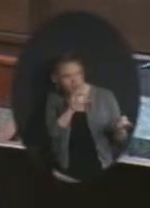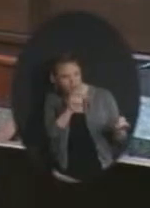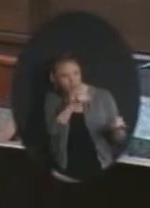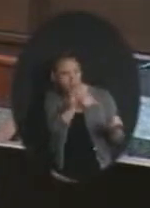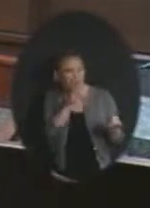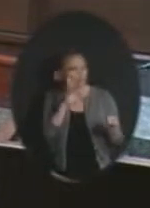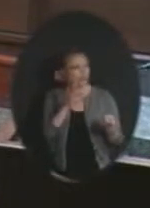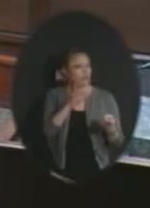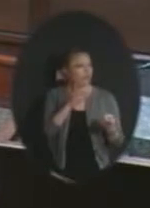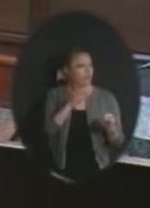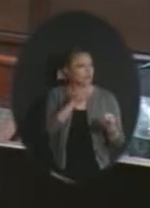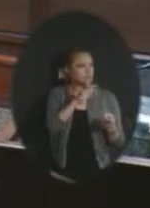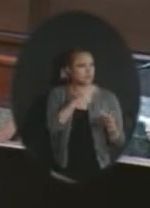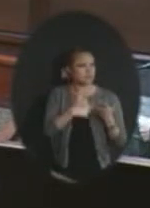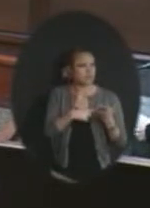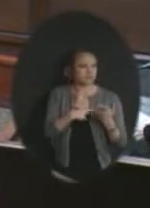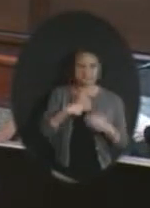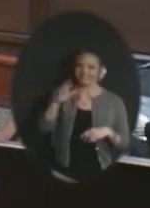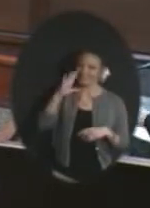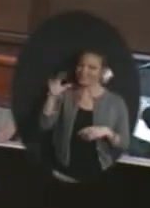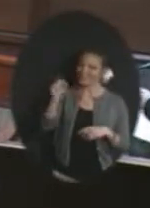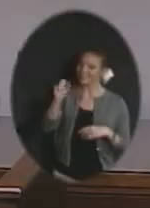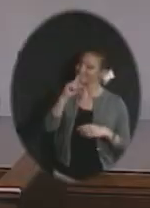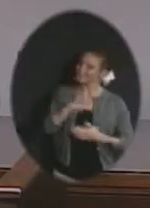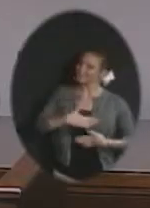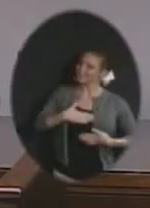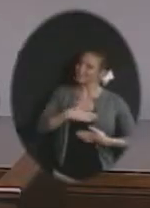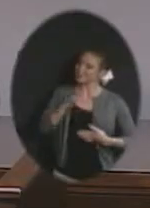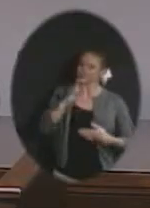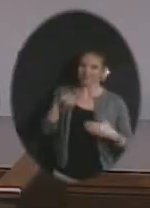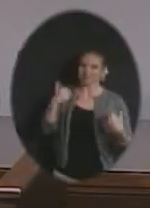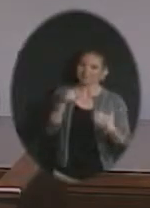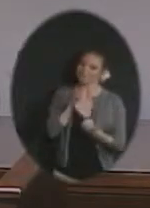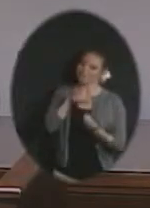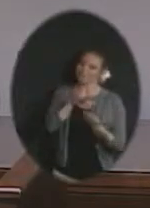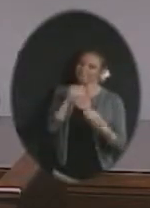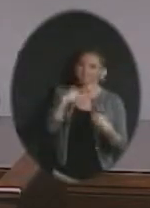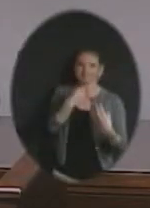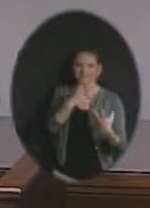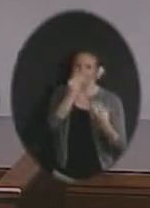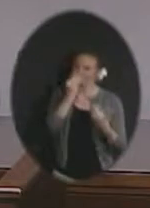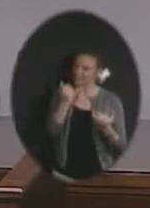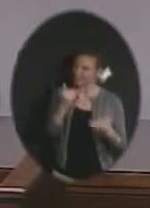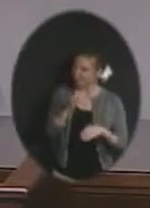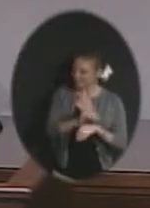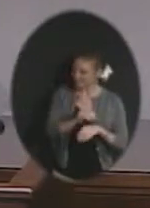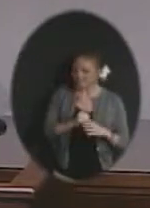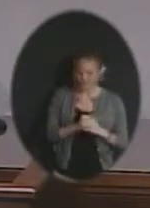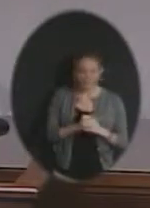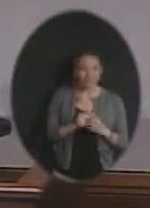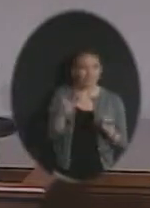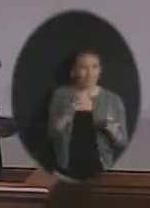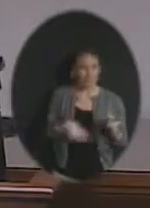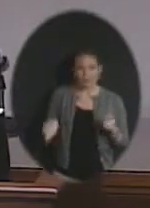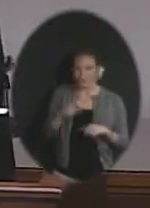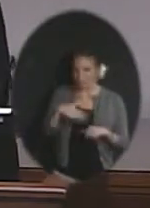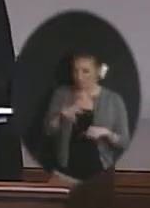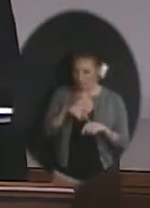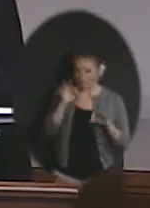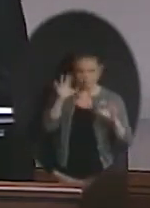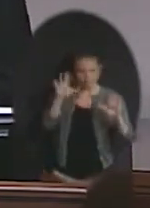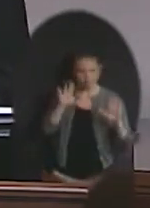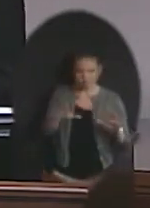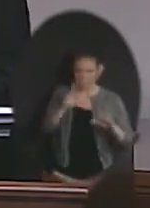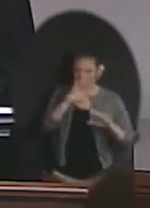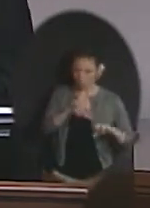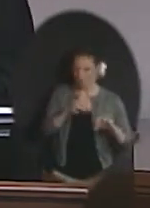is going to make a presentation. I am. It's a pleasure to be able to provide you some information this evening. You've, of course, had written reports that